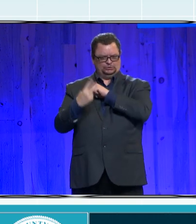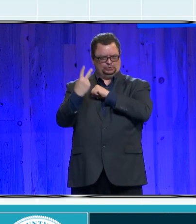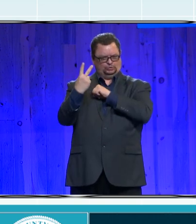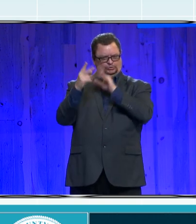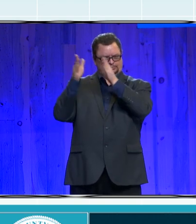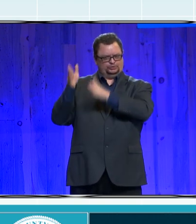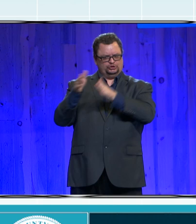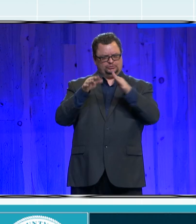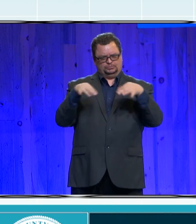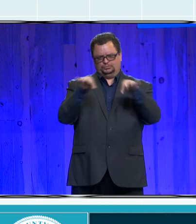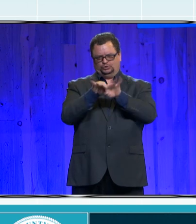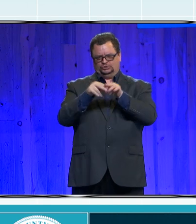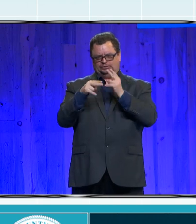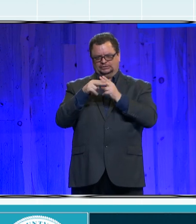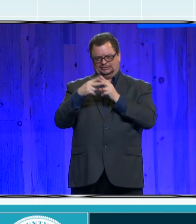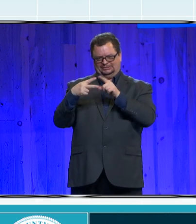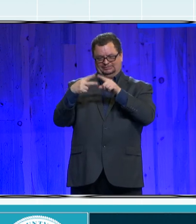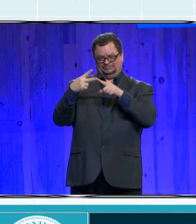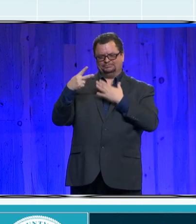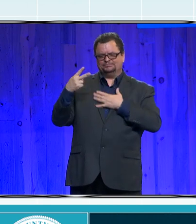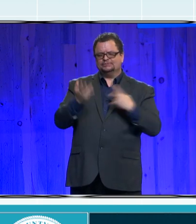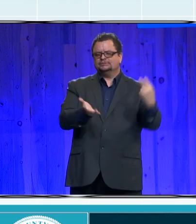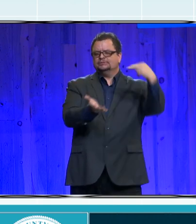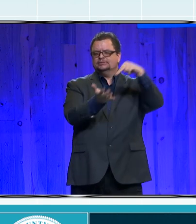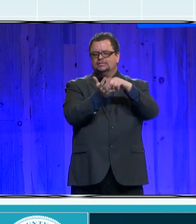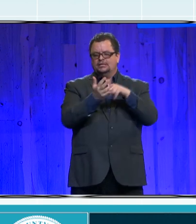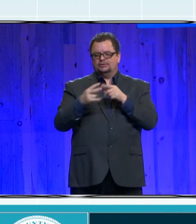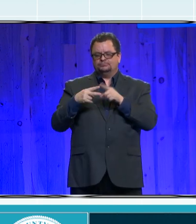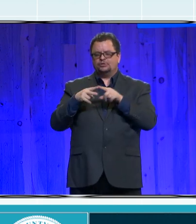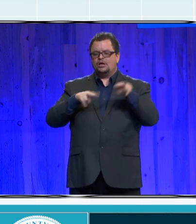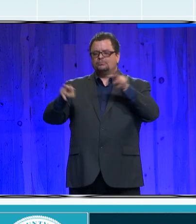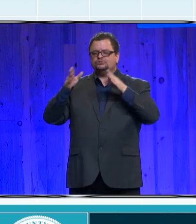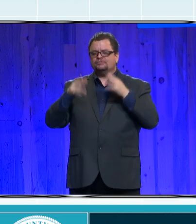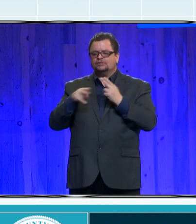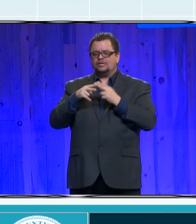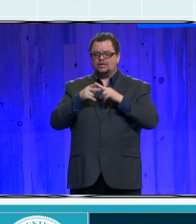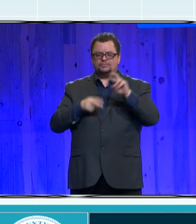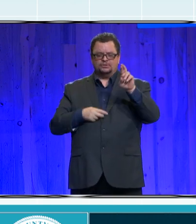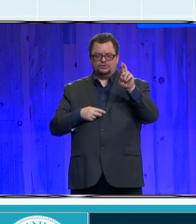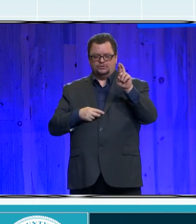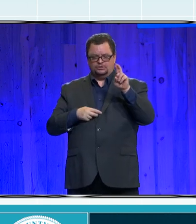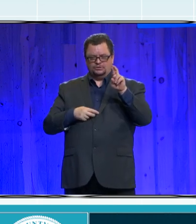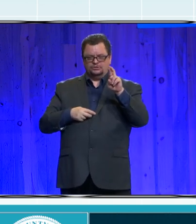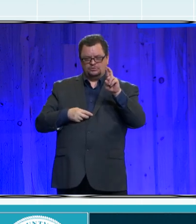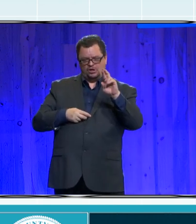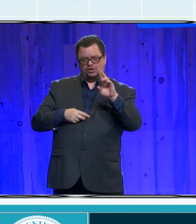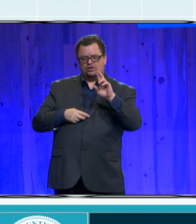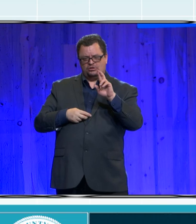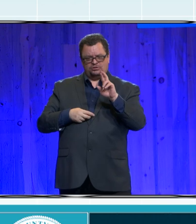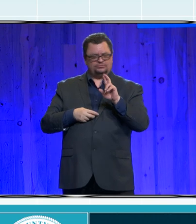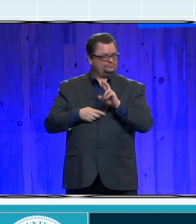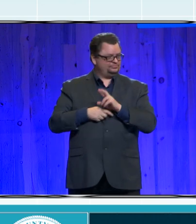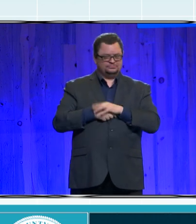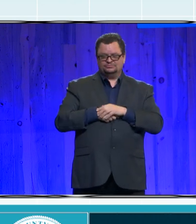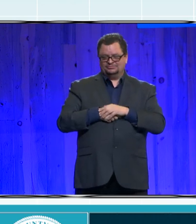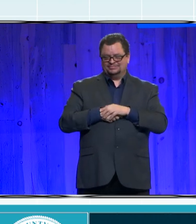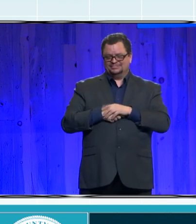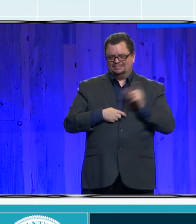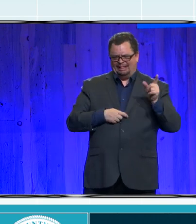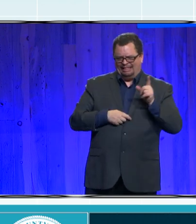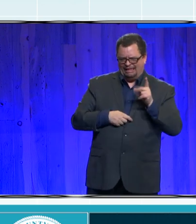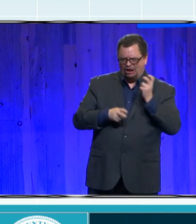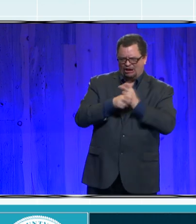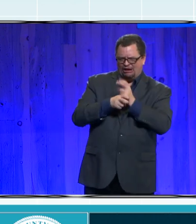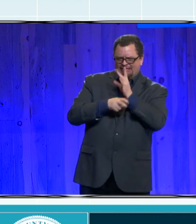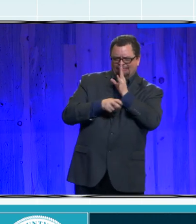feel stand to be recognized. Our surveyor, Richard Marriott, I'm going to mess, see, I didn't get to practice his name.